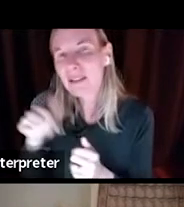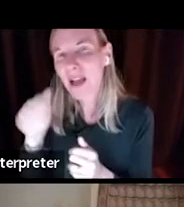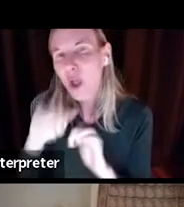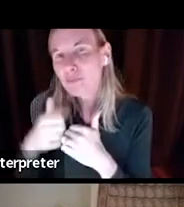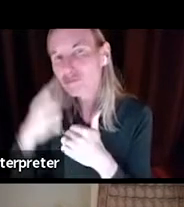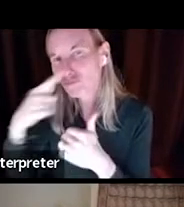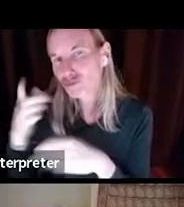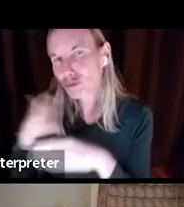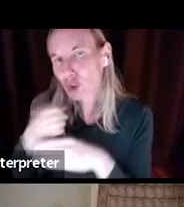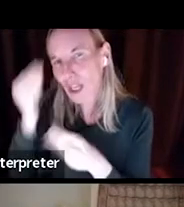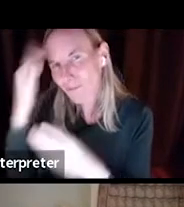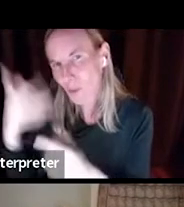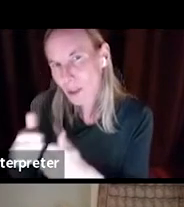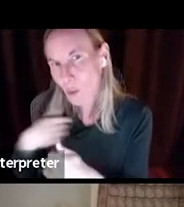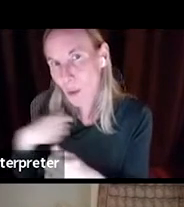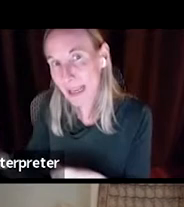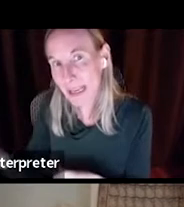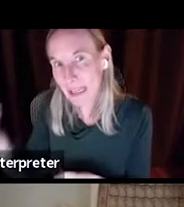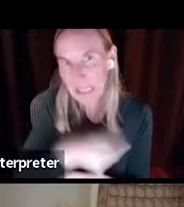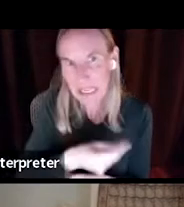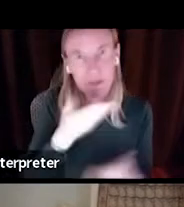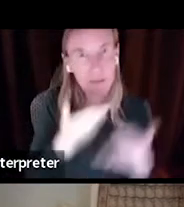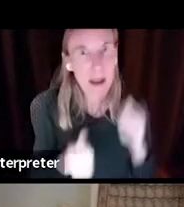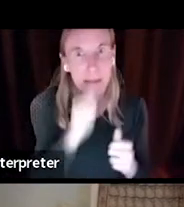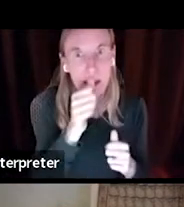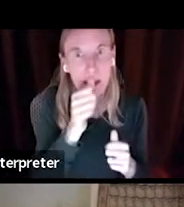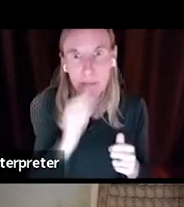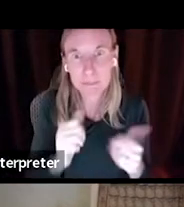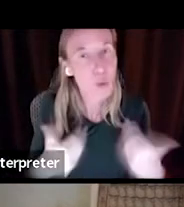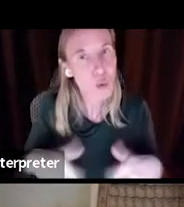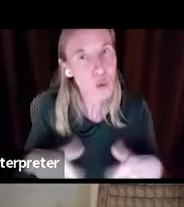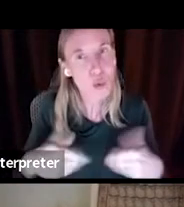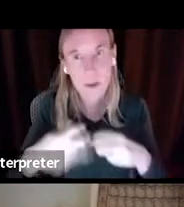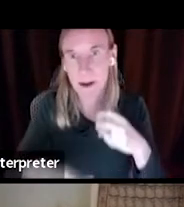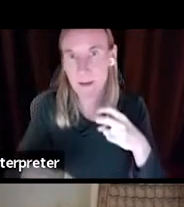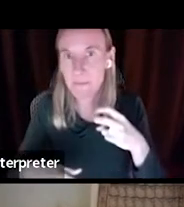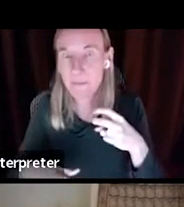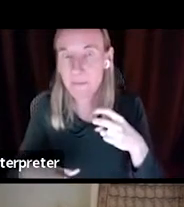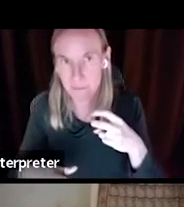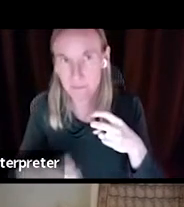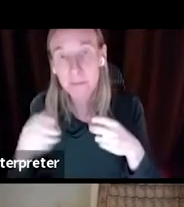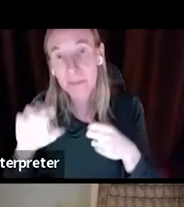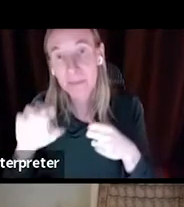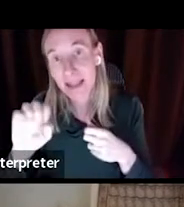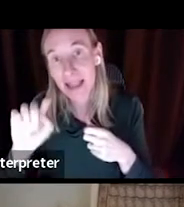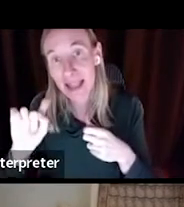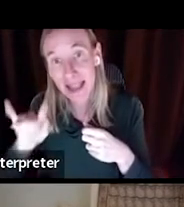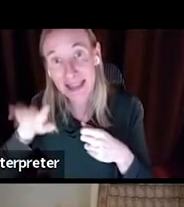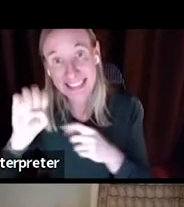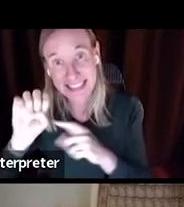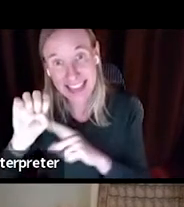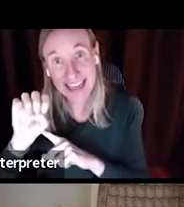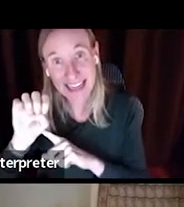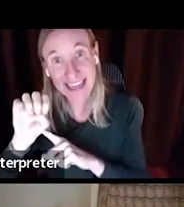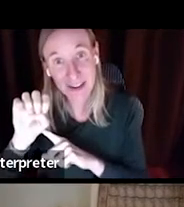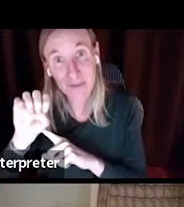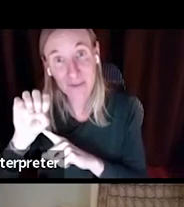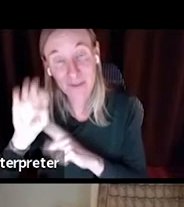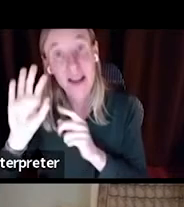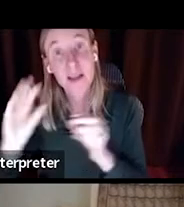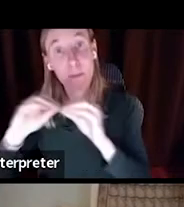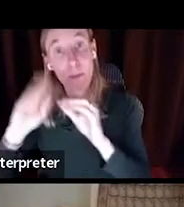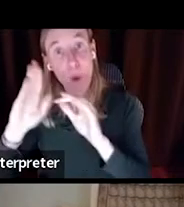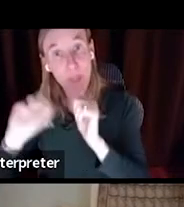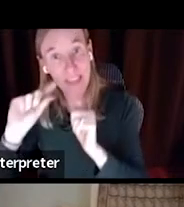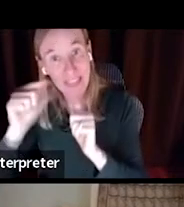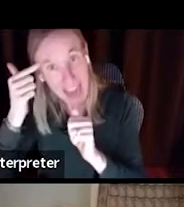Or other parts of the executive branch for that matter, because, of course, the executive branch is more than just everything under the governor's purview. But also